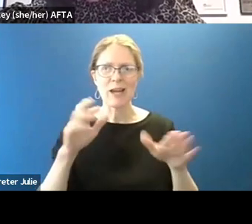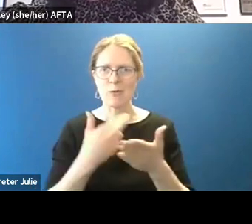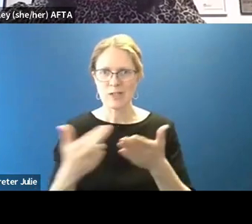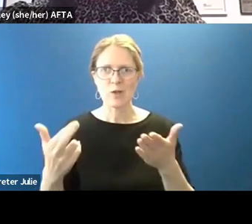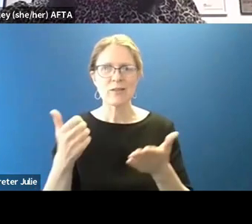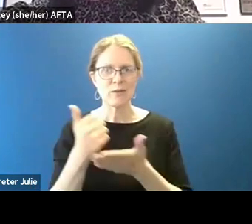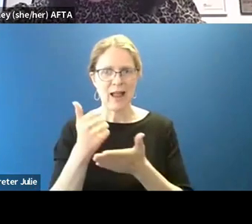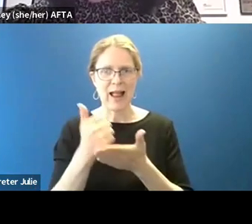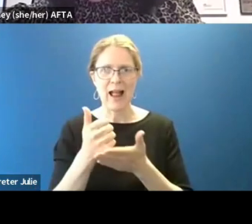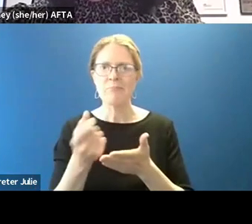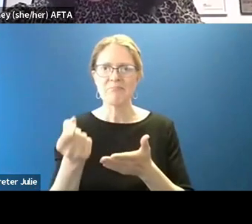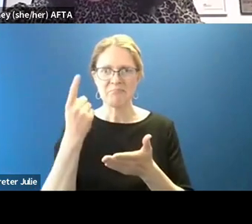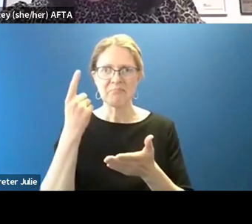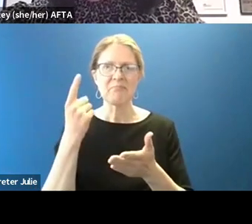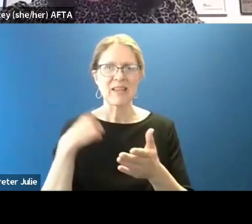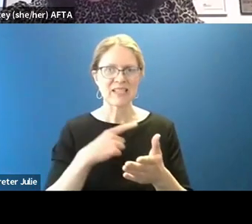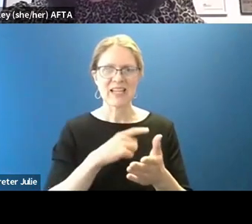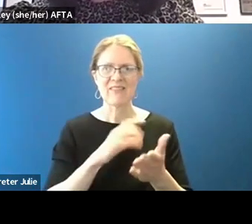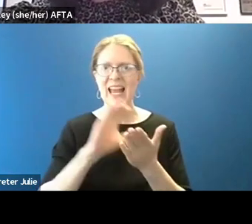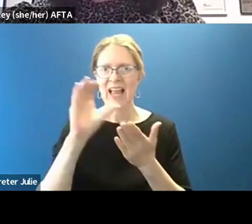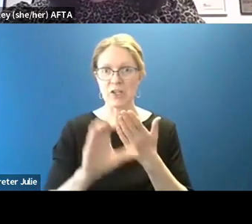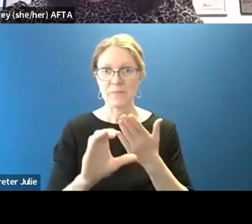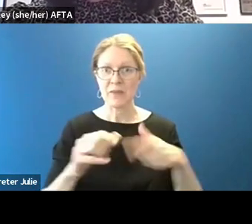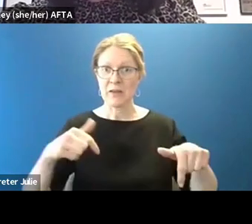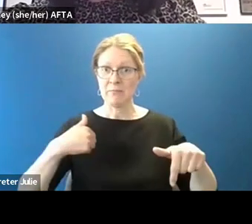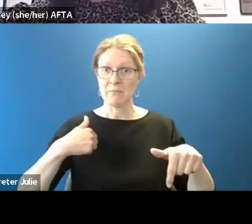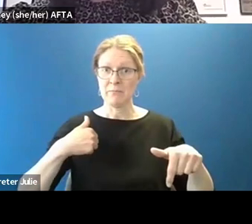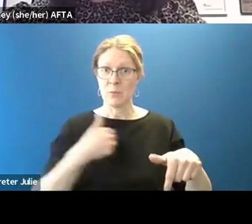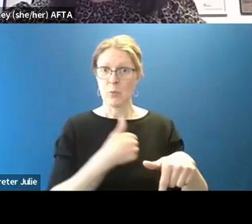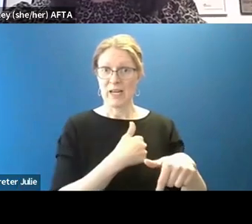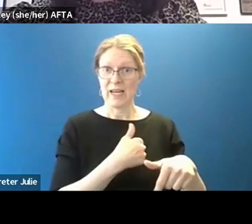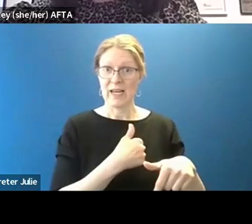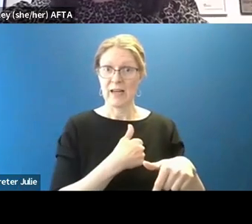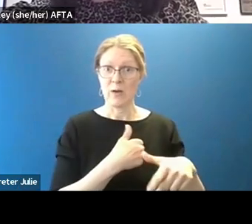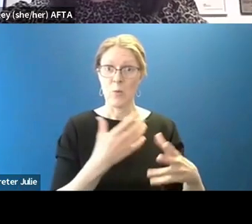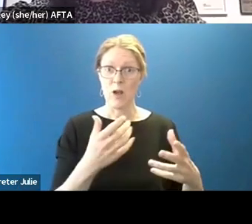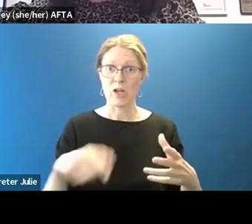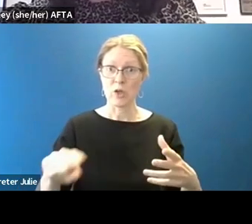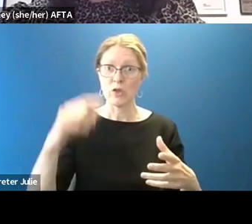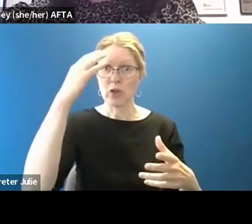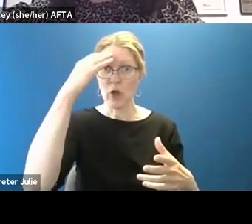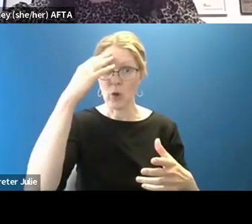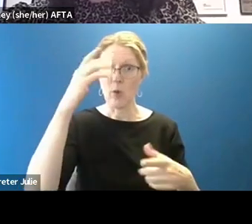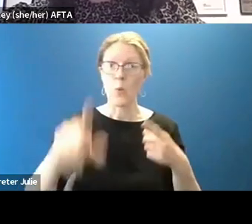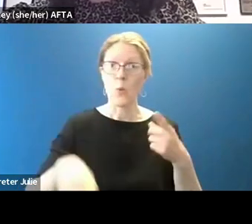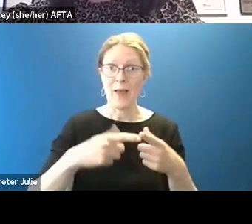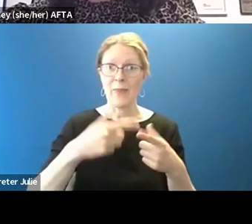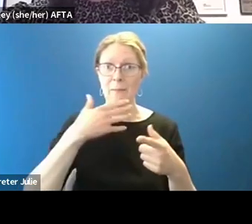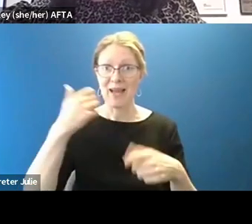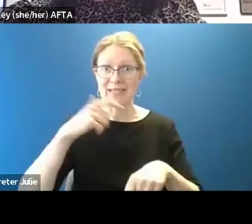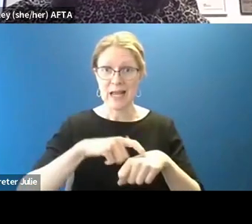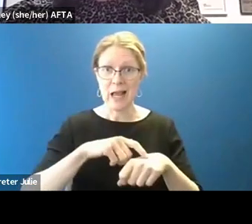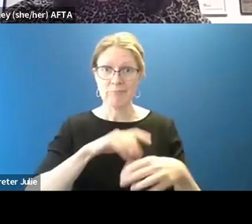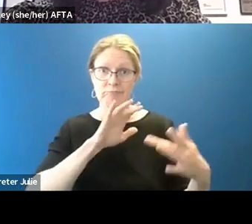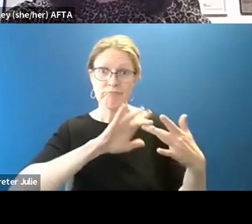MassCreative, we feel it's our job to make sure that you have a sense of when are really great times of the year to chat and connect with elected officials.